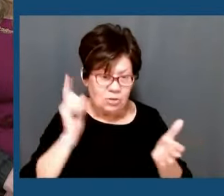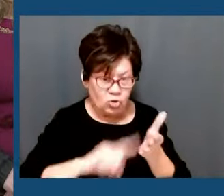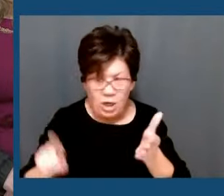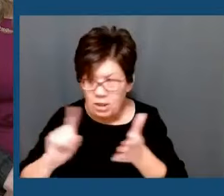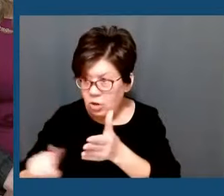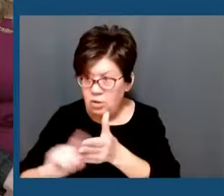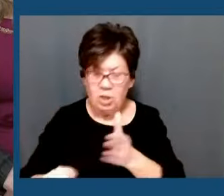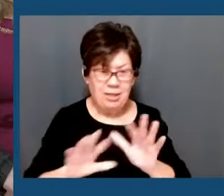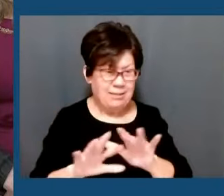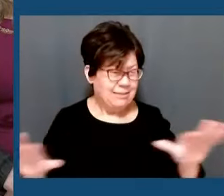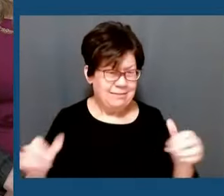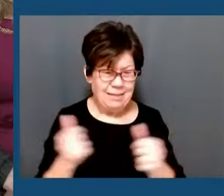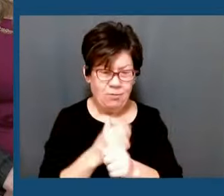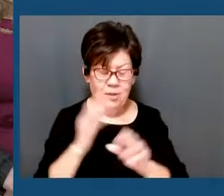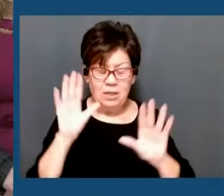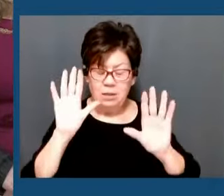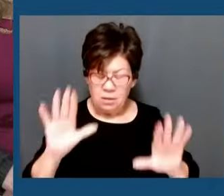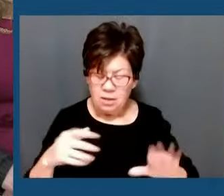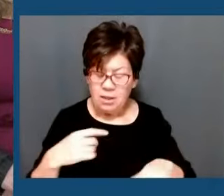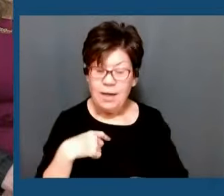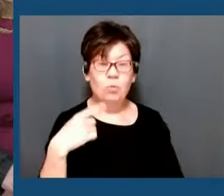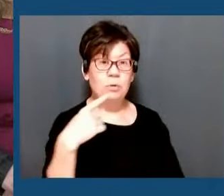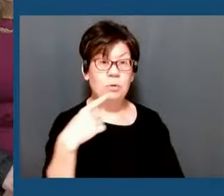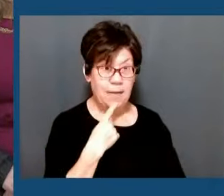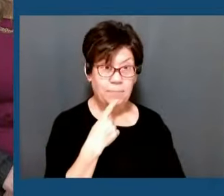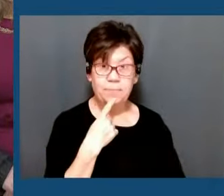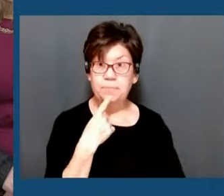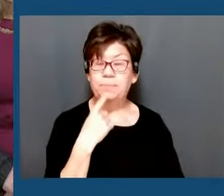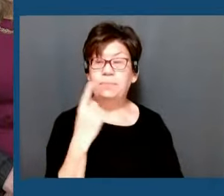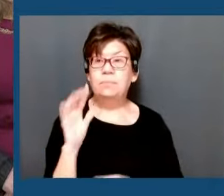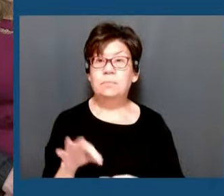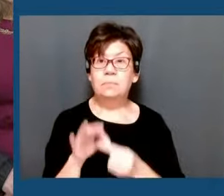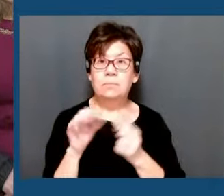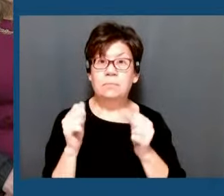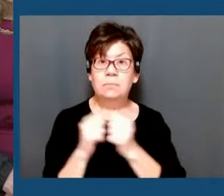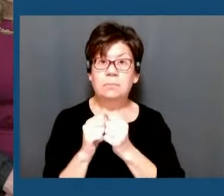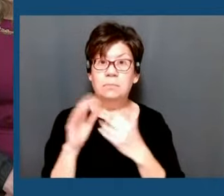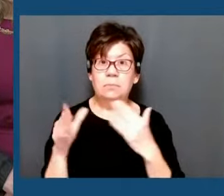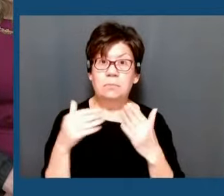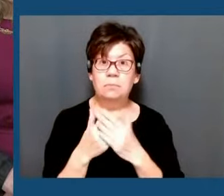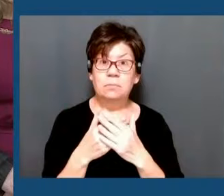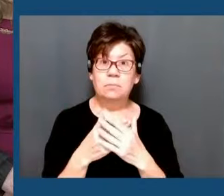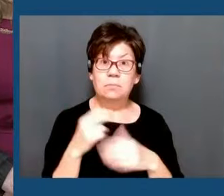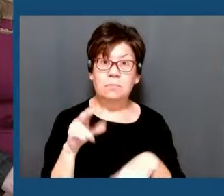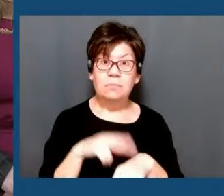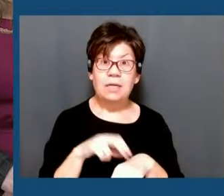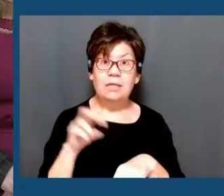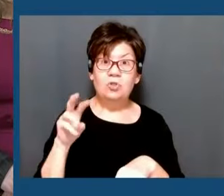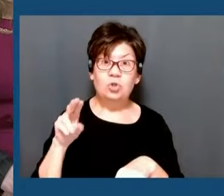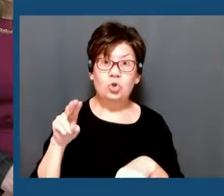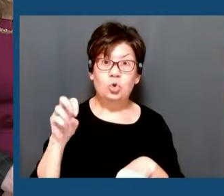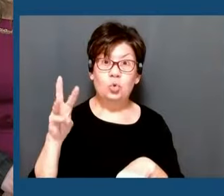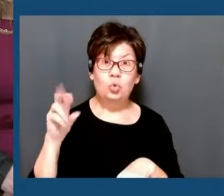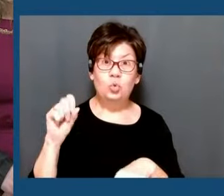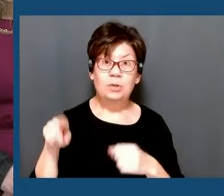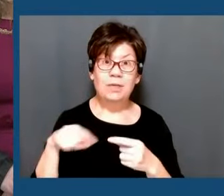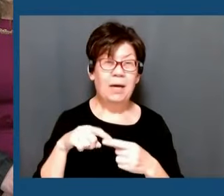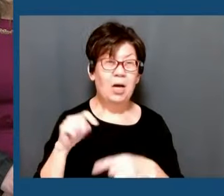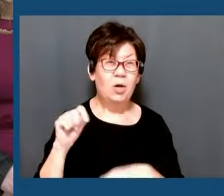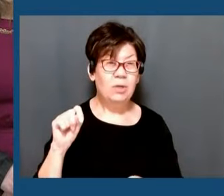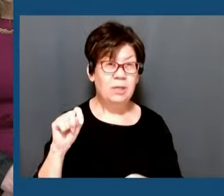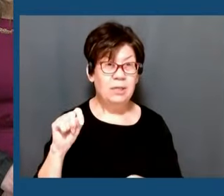I will say this, especially with all the national news about what happened in Taiwan with that deadly